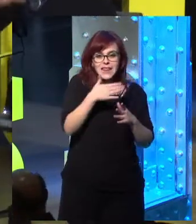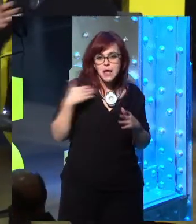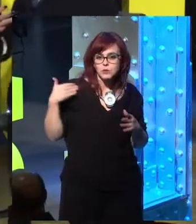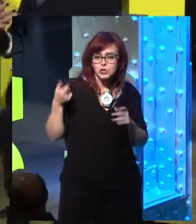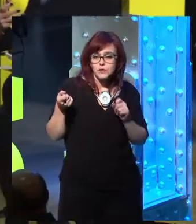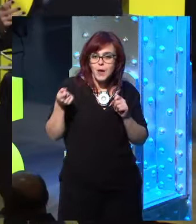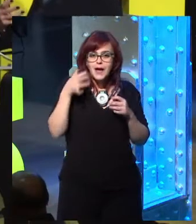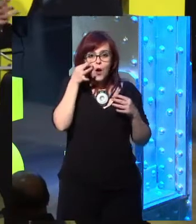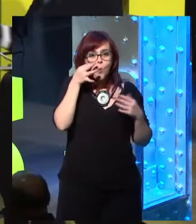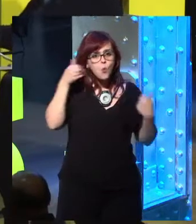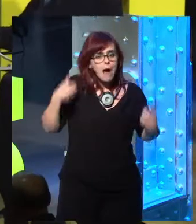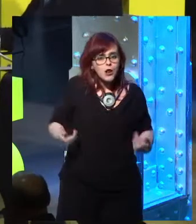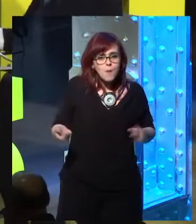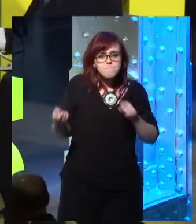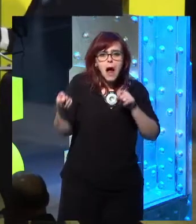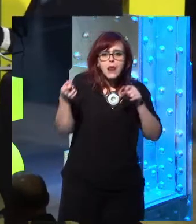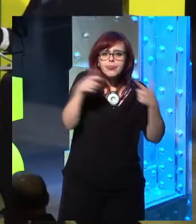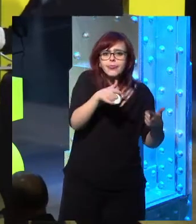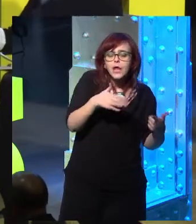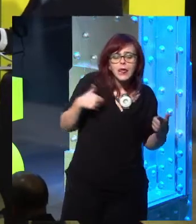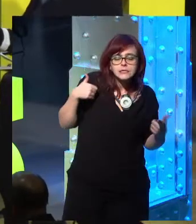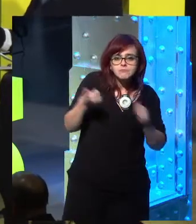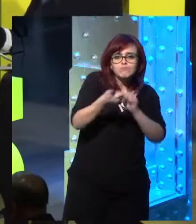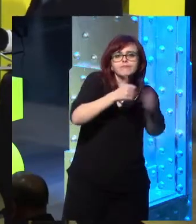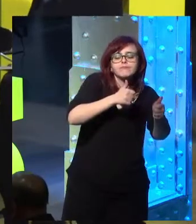were similar physically to human beings.